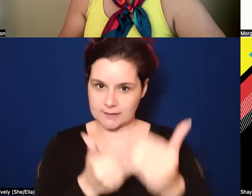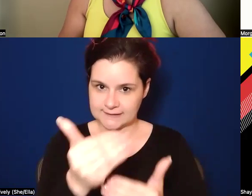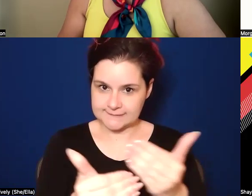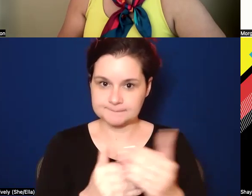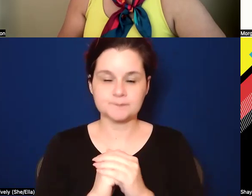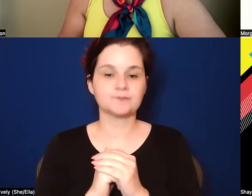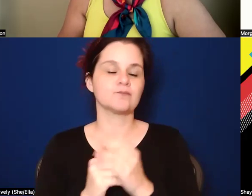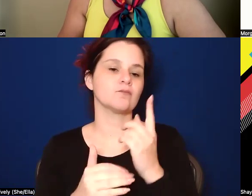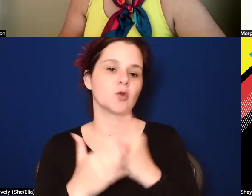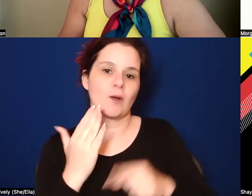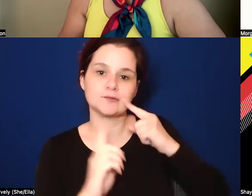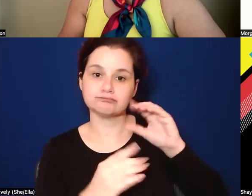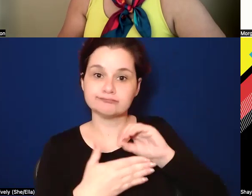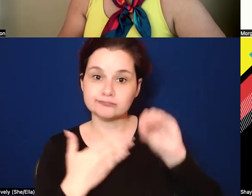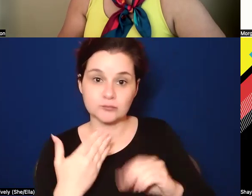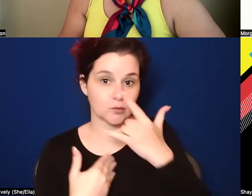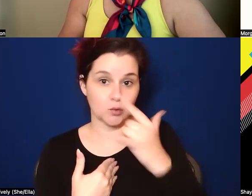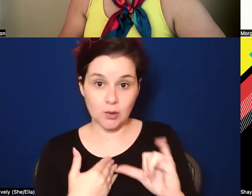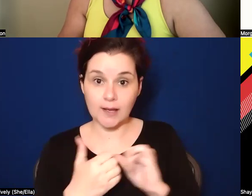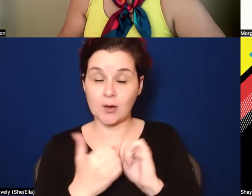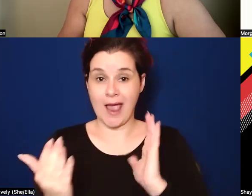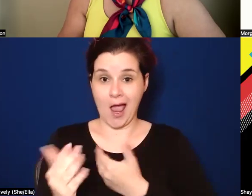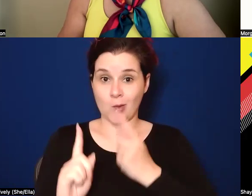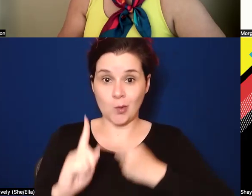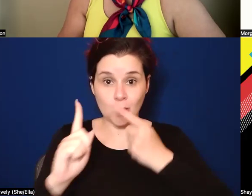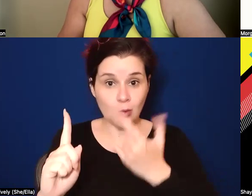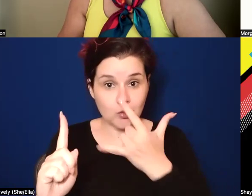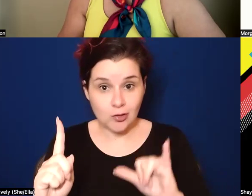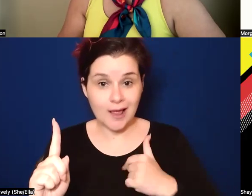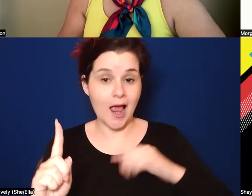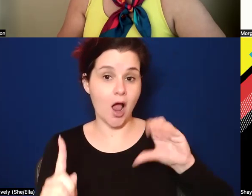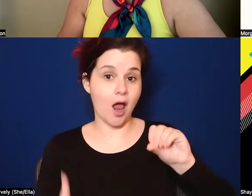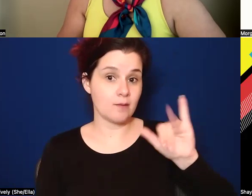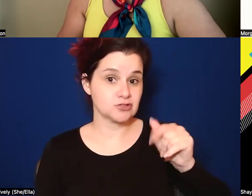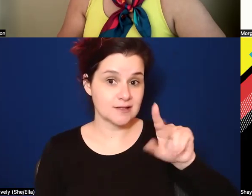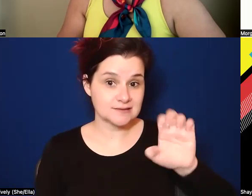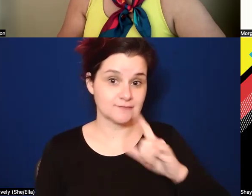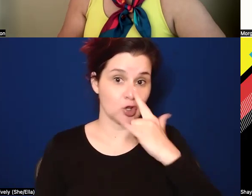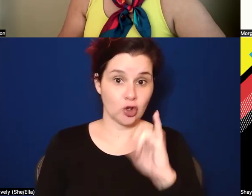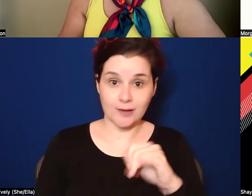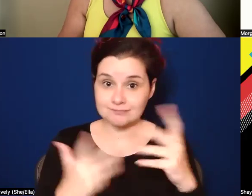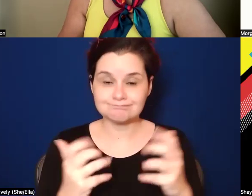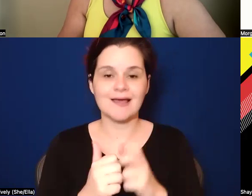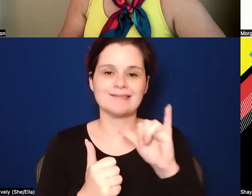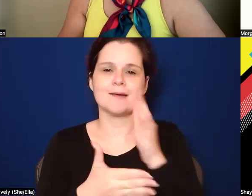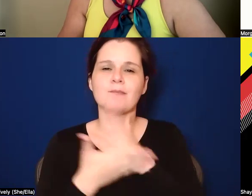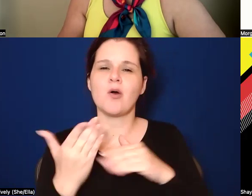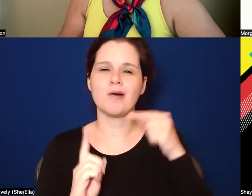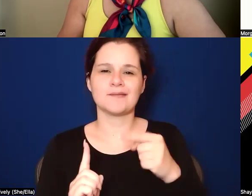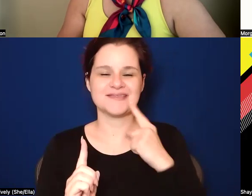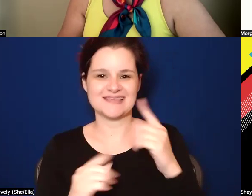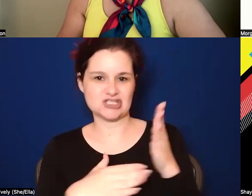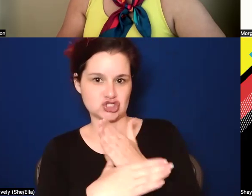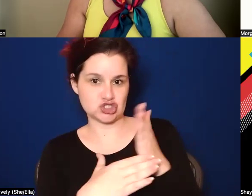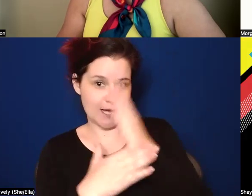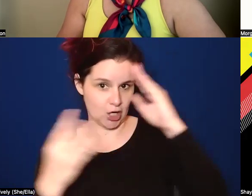and what those outcomes might be, what are our goals and objectives. And again, like that part where it's like the shared